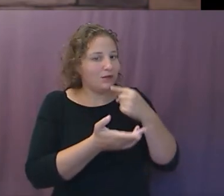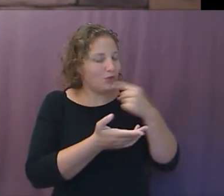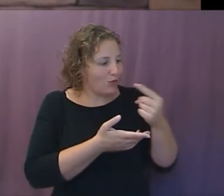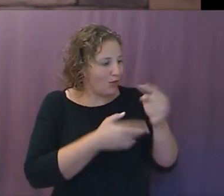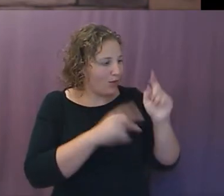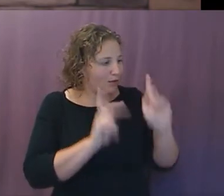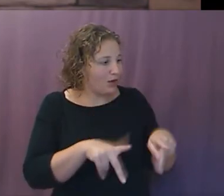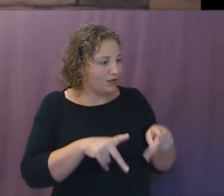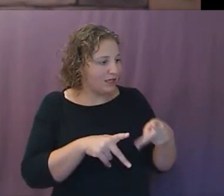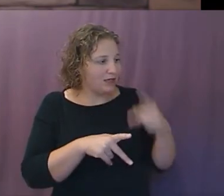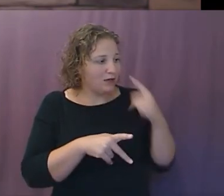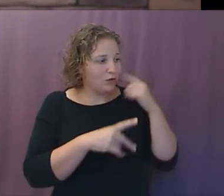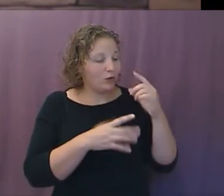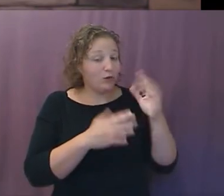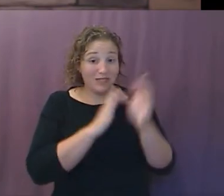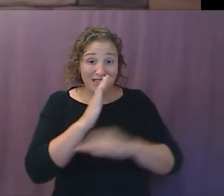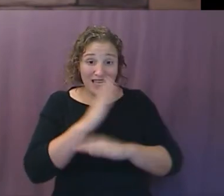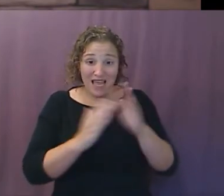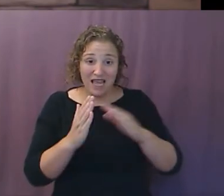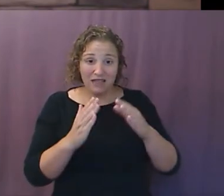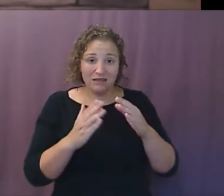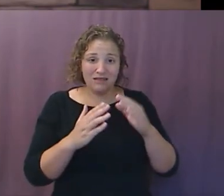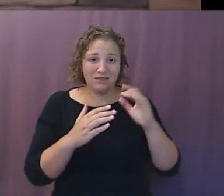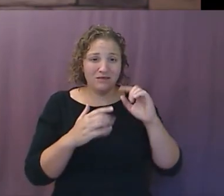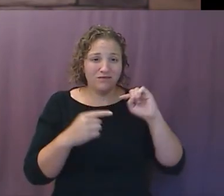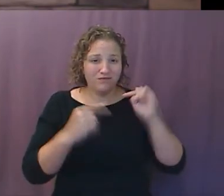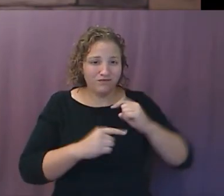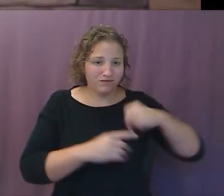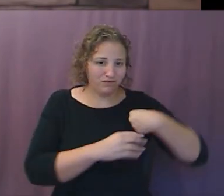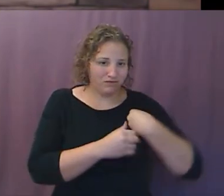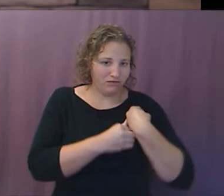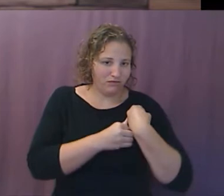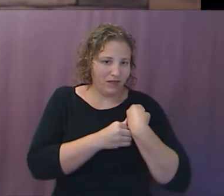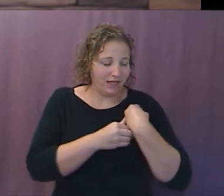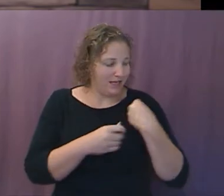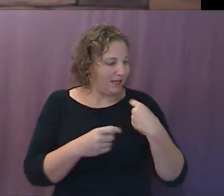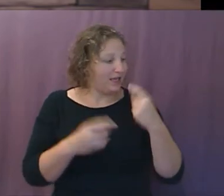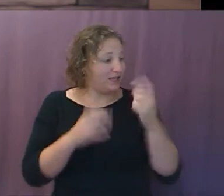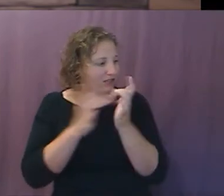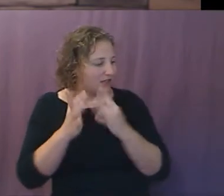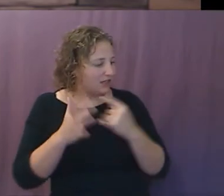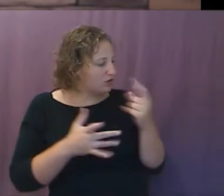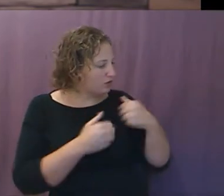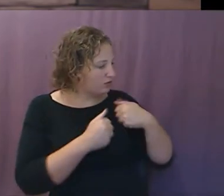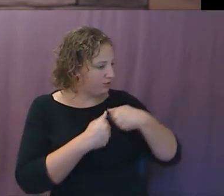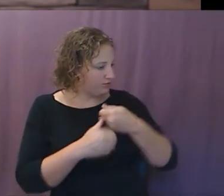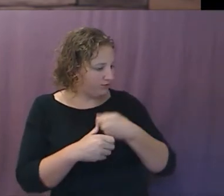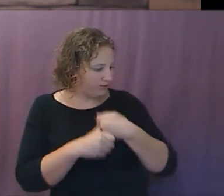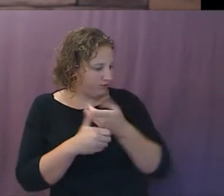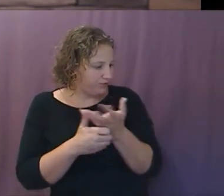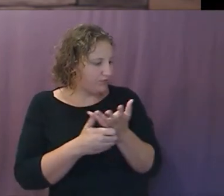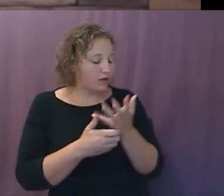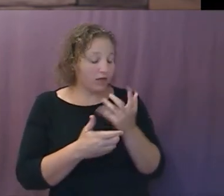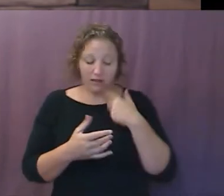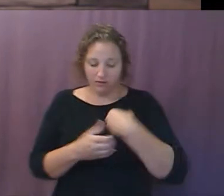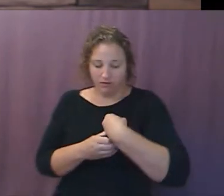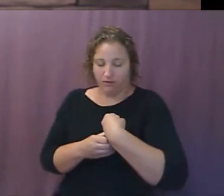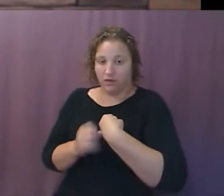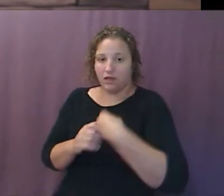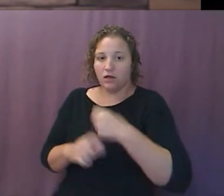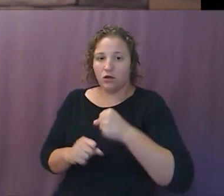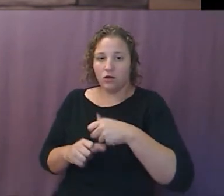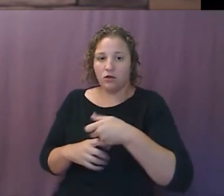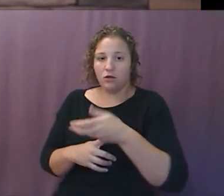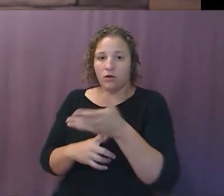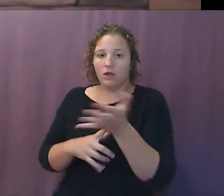out your hand. You're in that synagogue. And you'll watch people take it in and that the structure is the same and that the layout is very much the same of